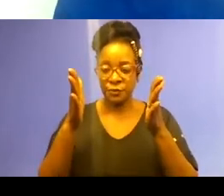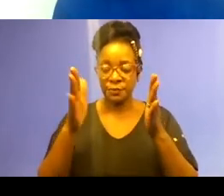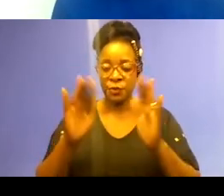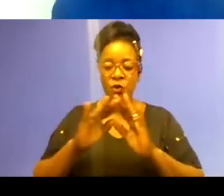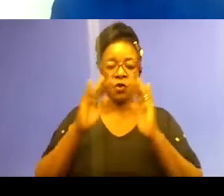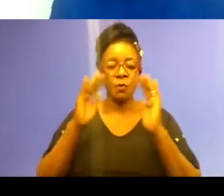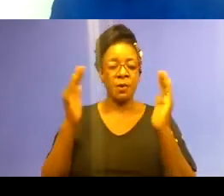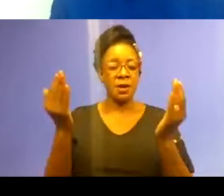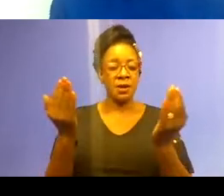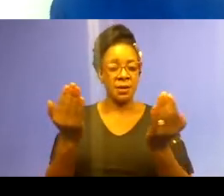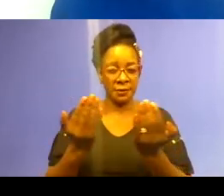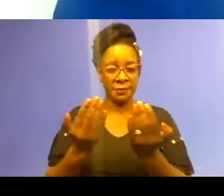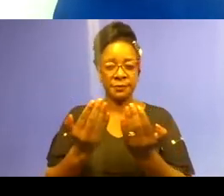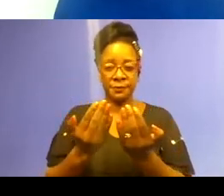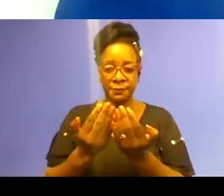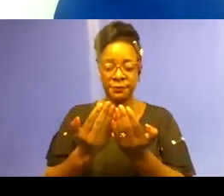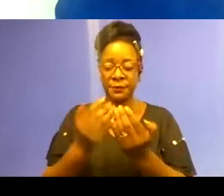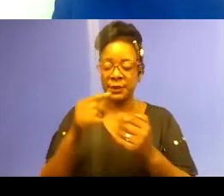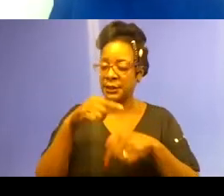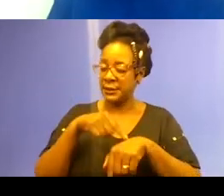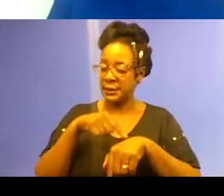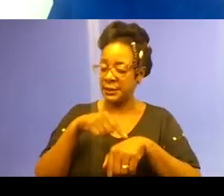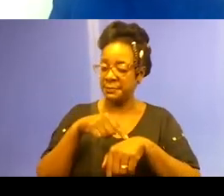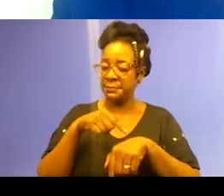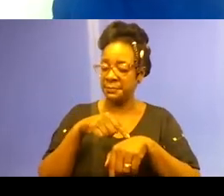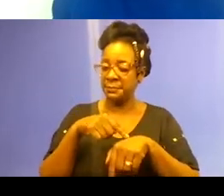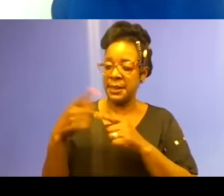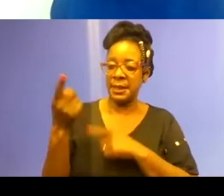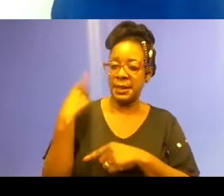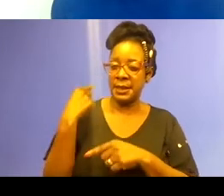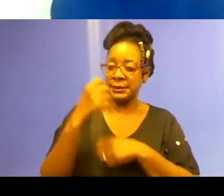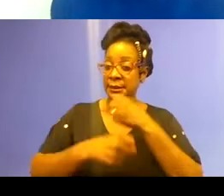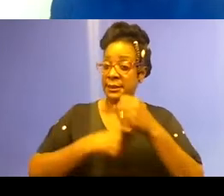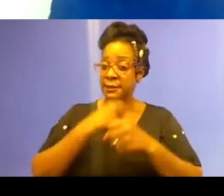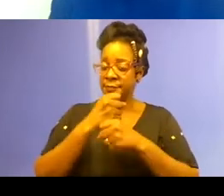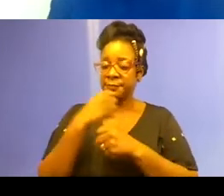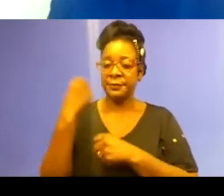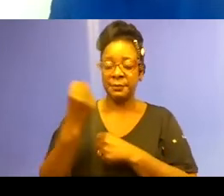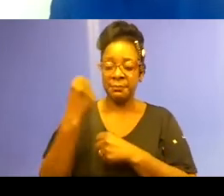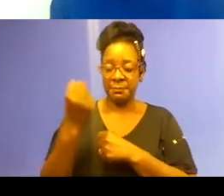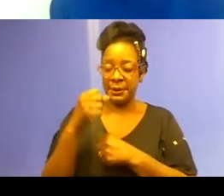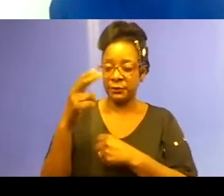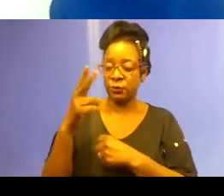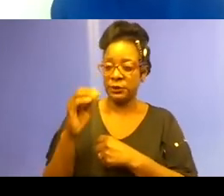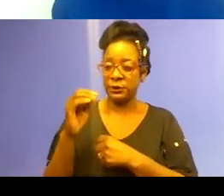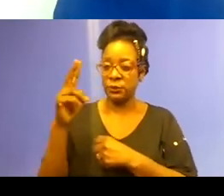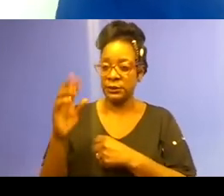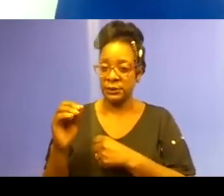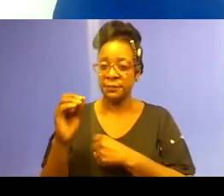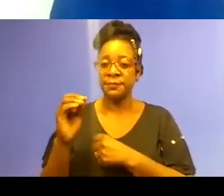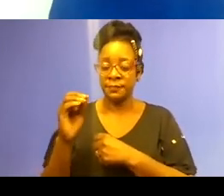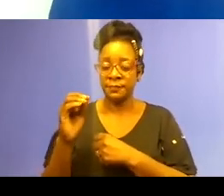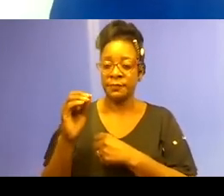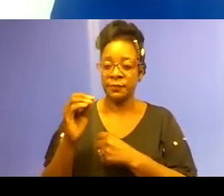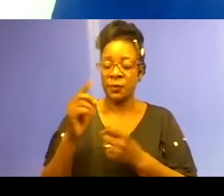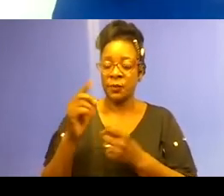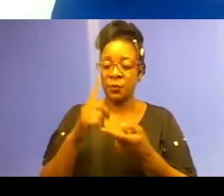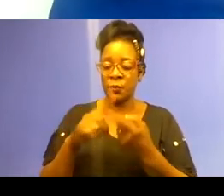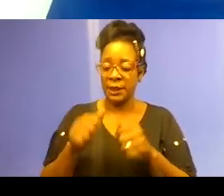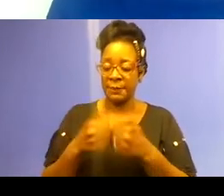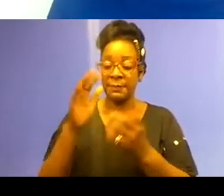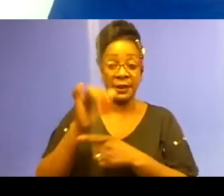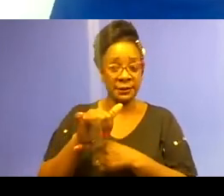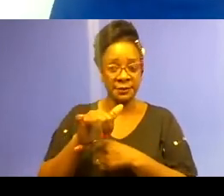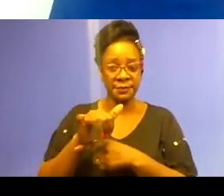around this time last year. May 25, 2020 is the date that George Floyd was murdered. That